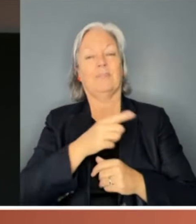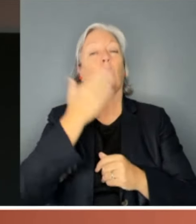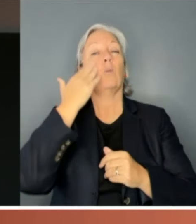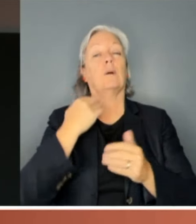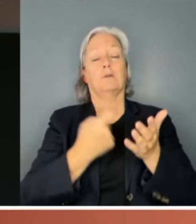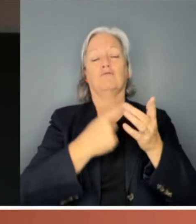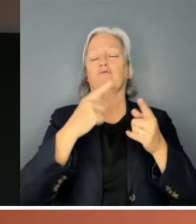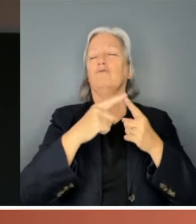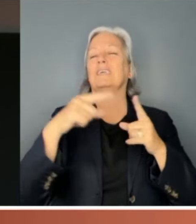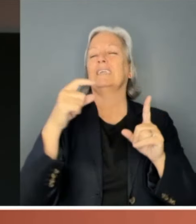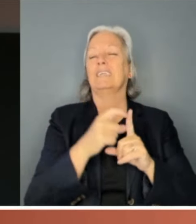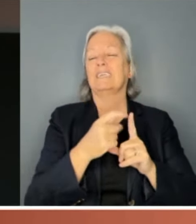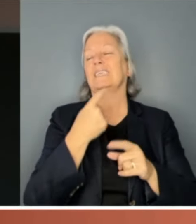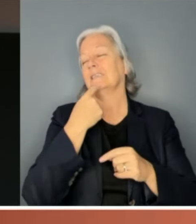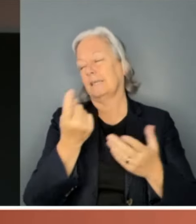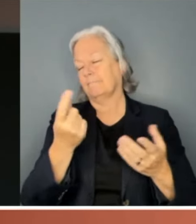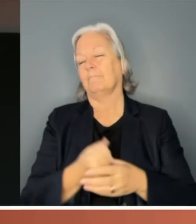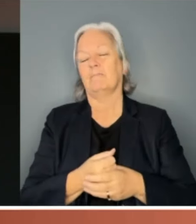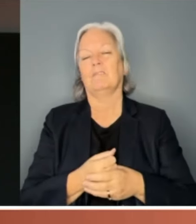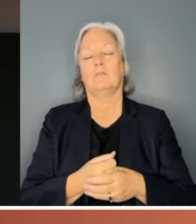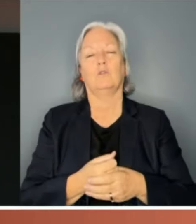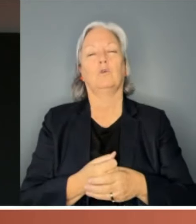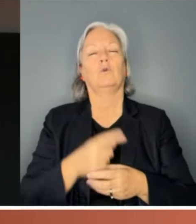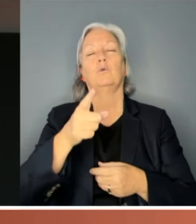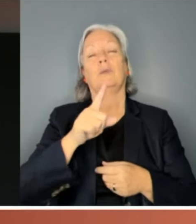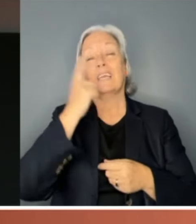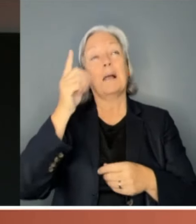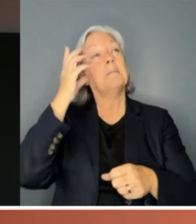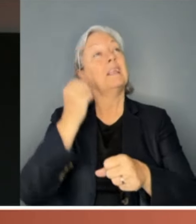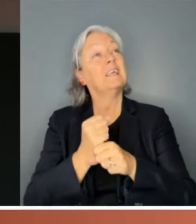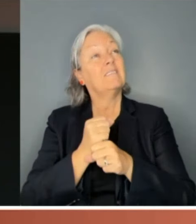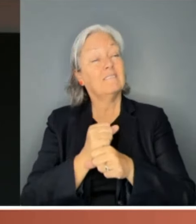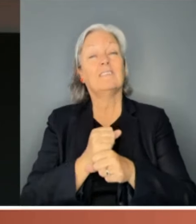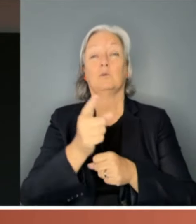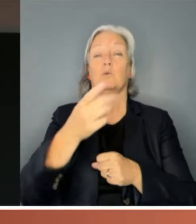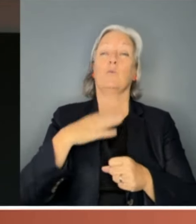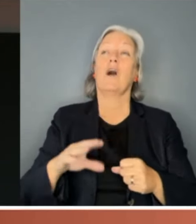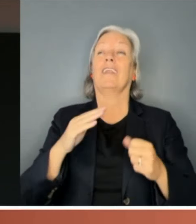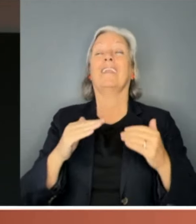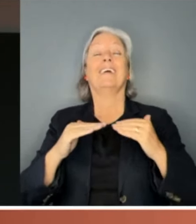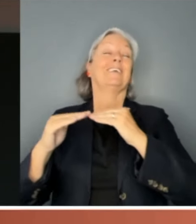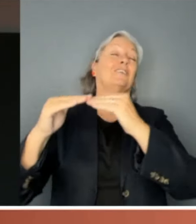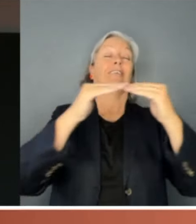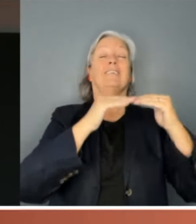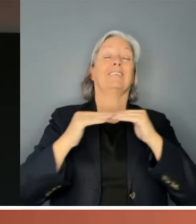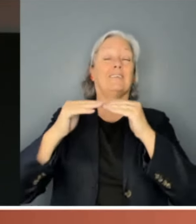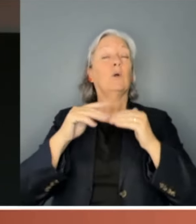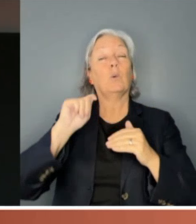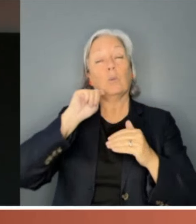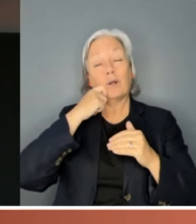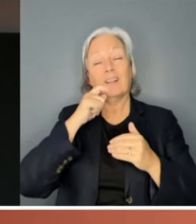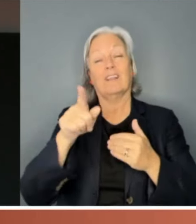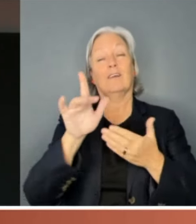We can no longer delude ourselves with the hope that formal equality, once achieved, will eradicate sexist oppression.